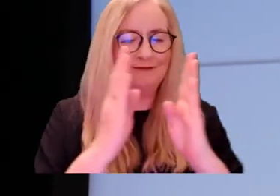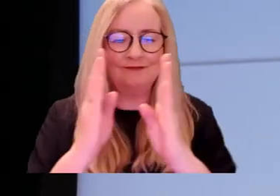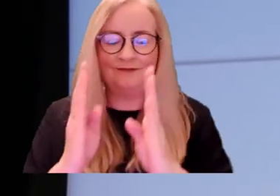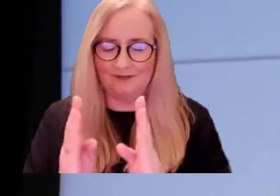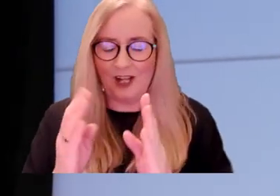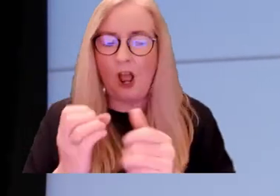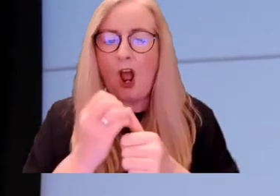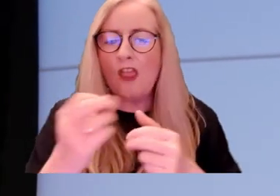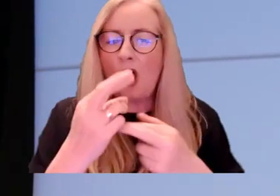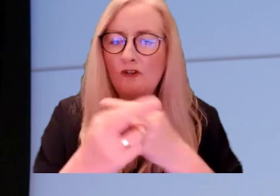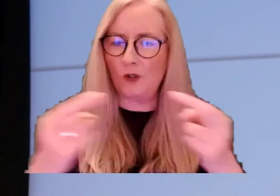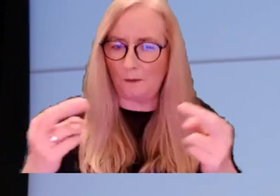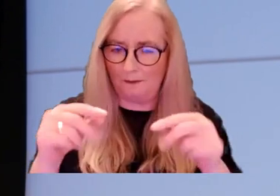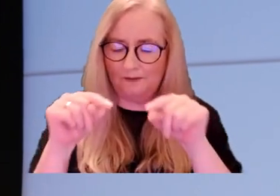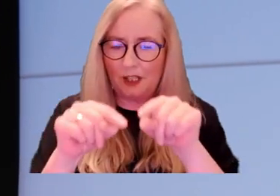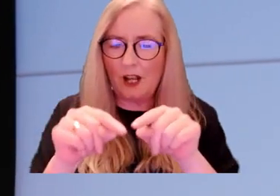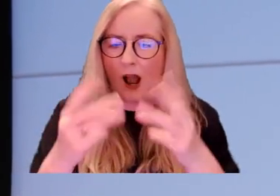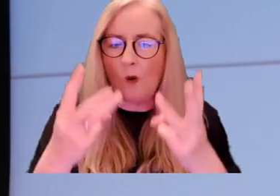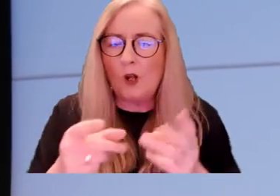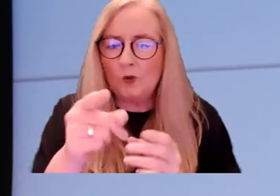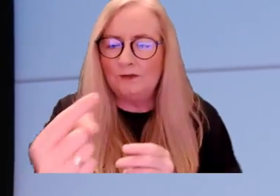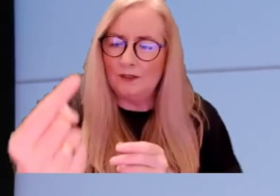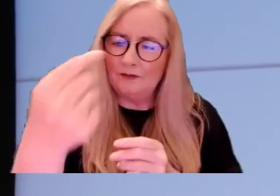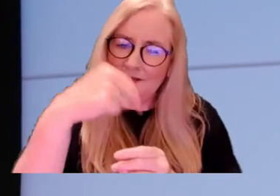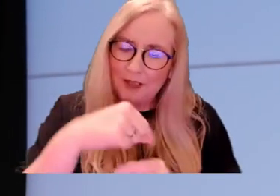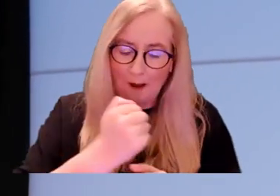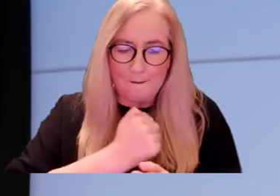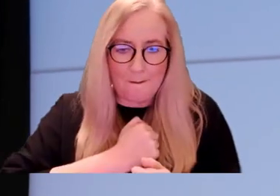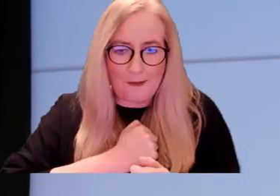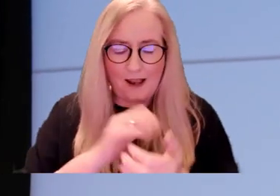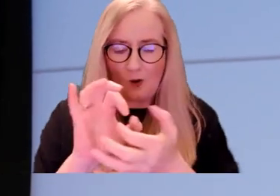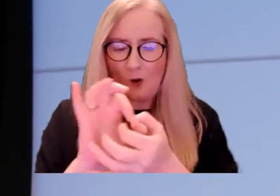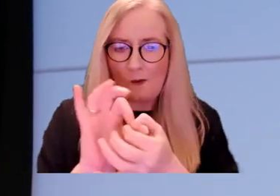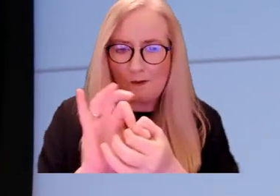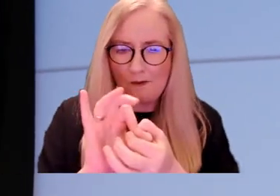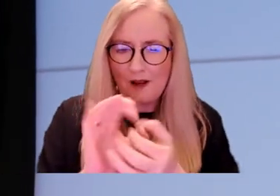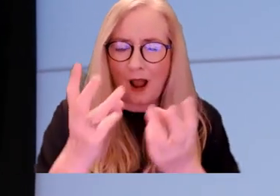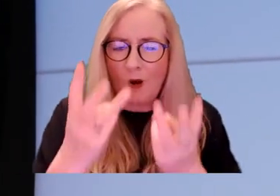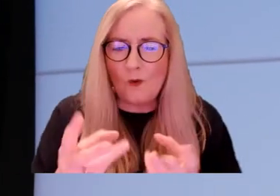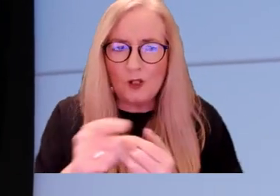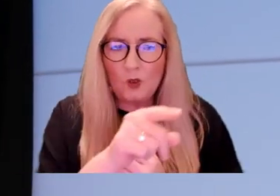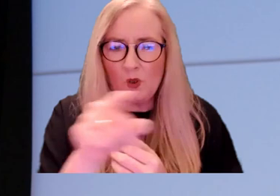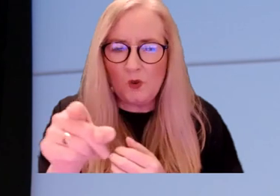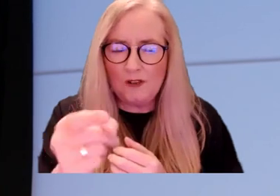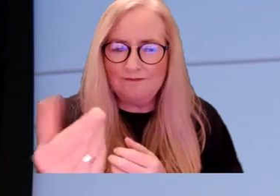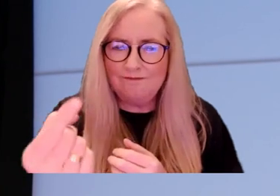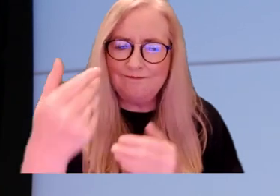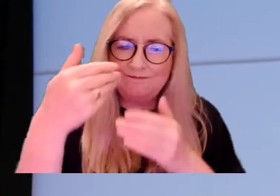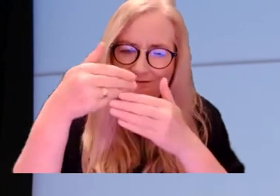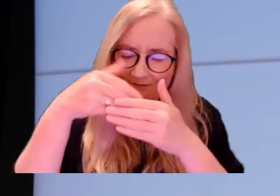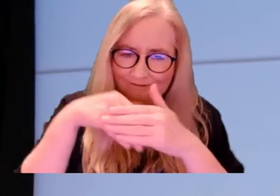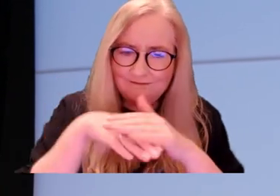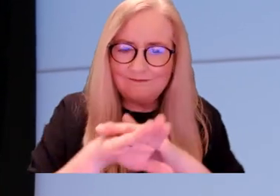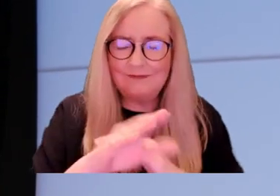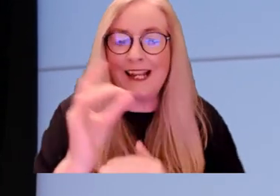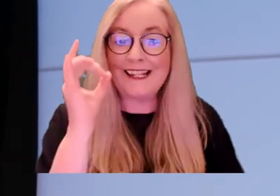to another room. This time, I want you to come into my home. I want you to come